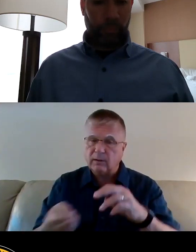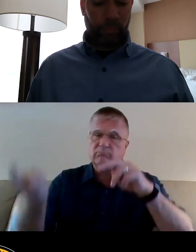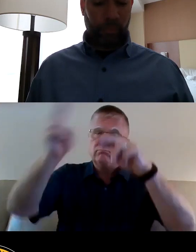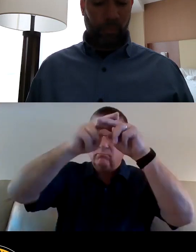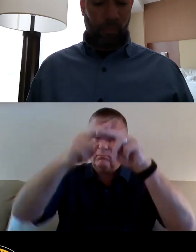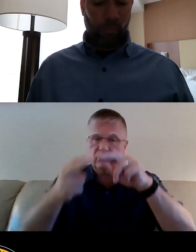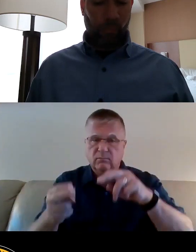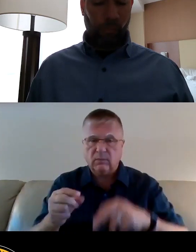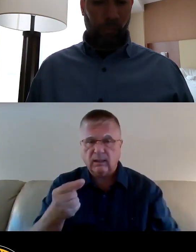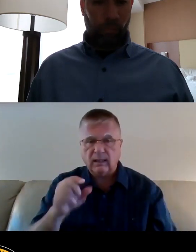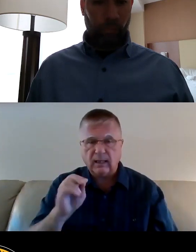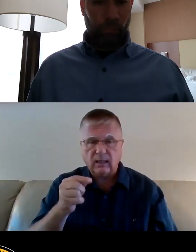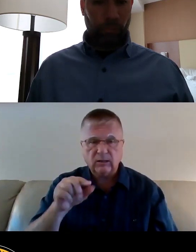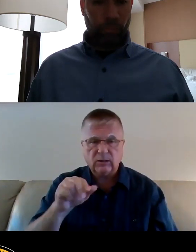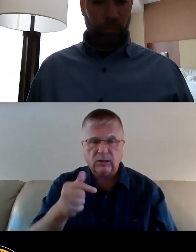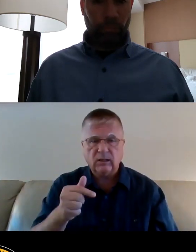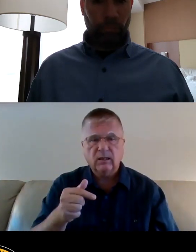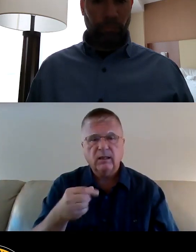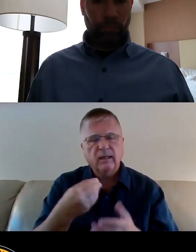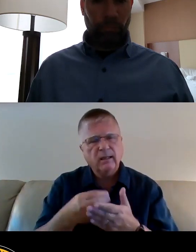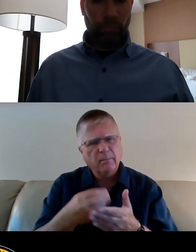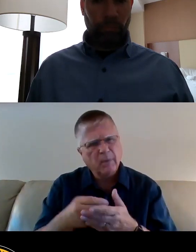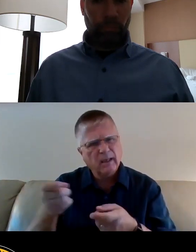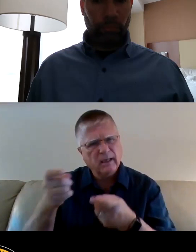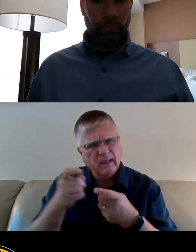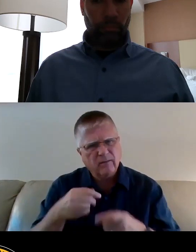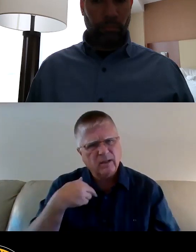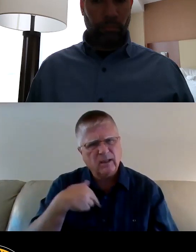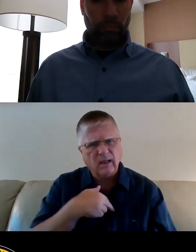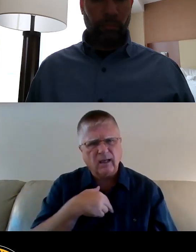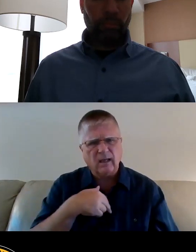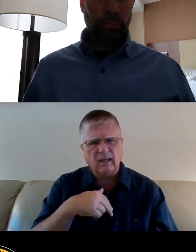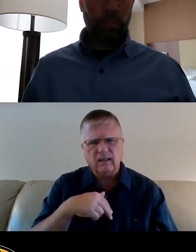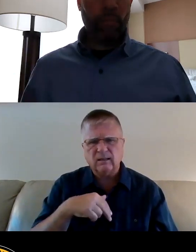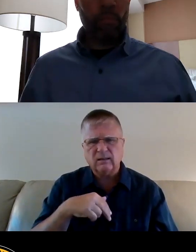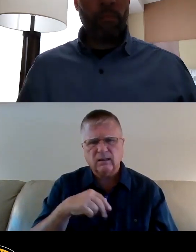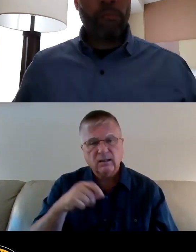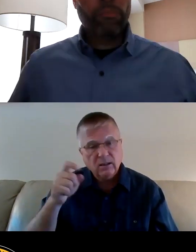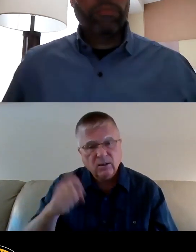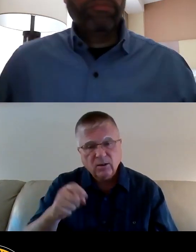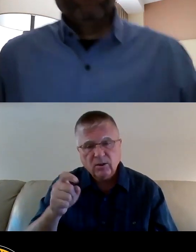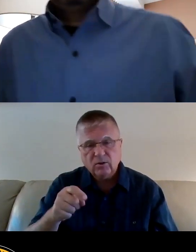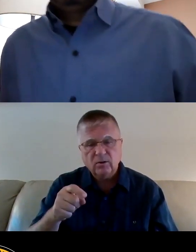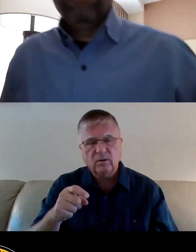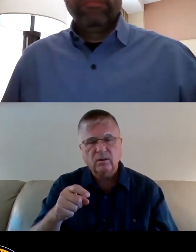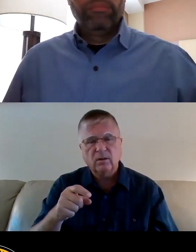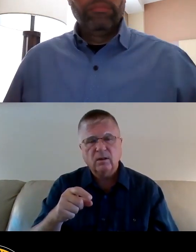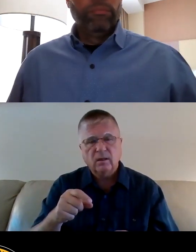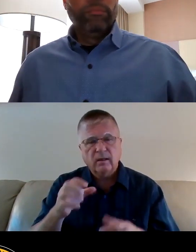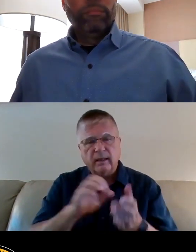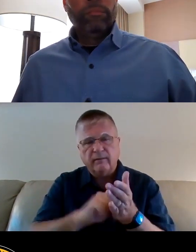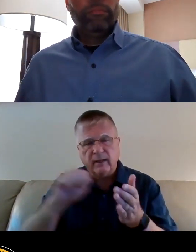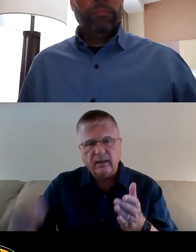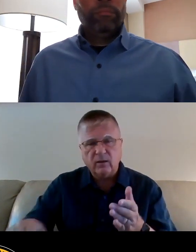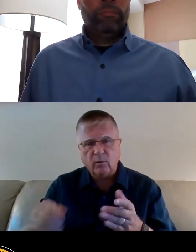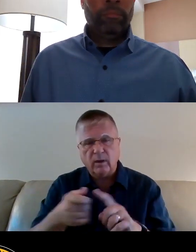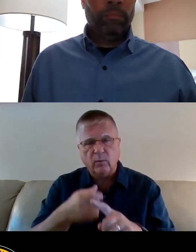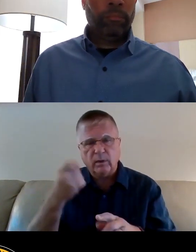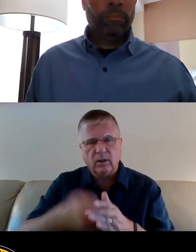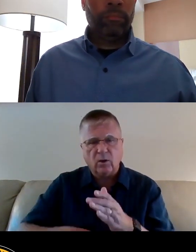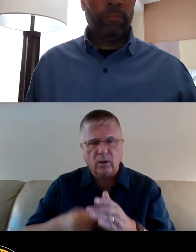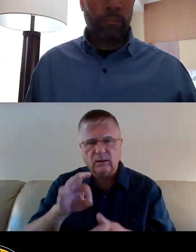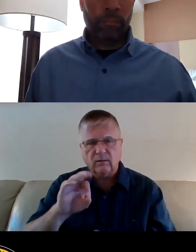federal government has given to us as citizens, they've taken away with the cost of food.